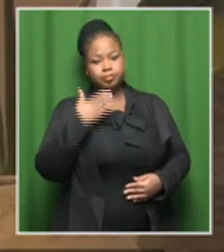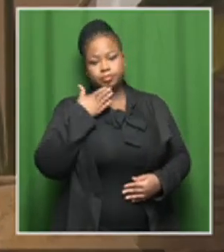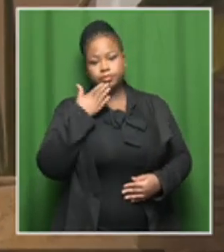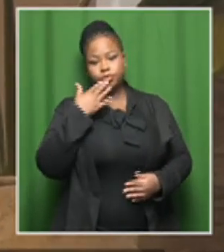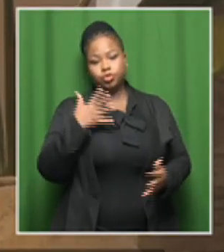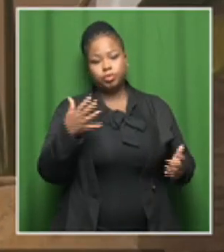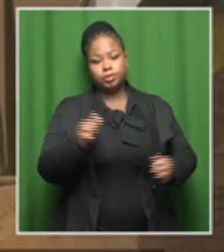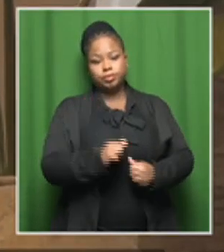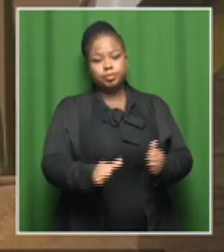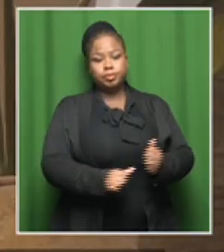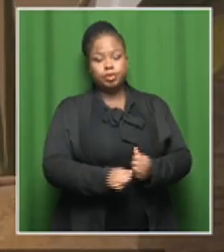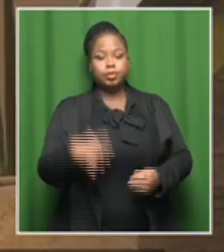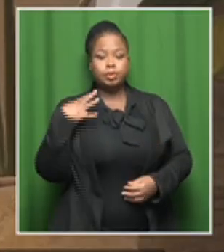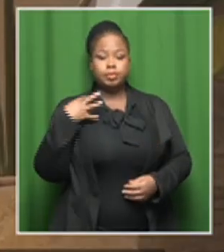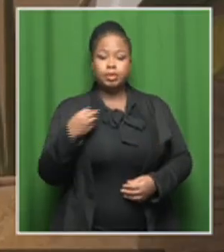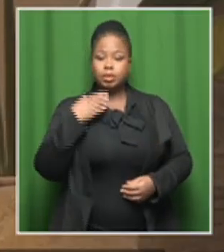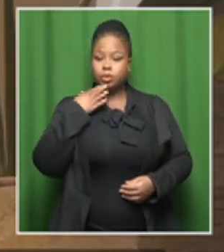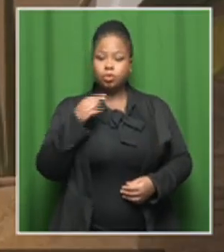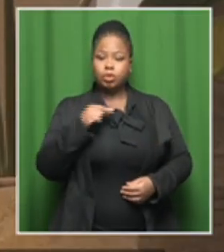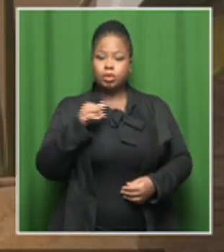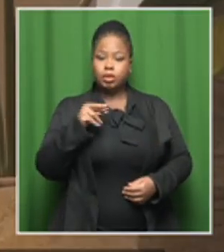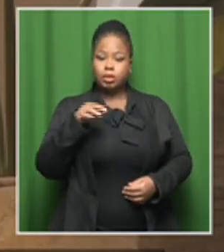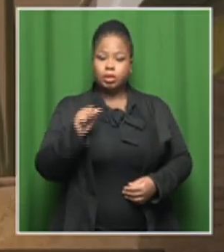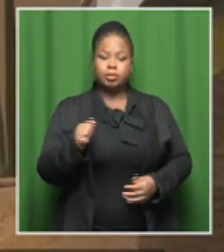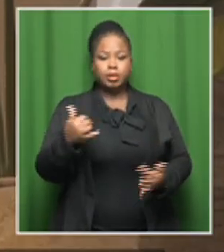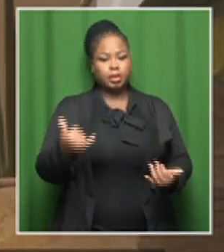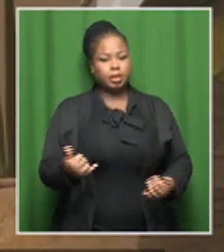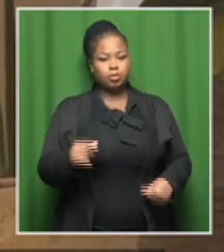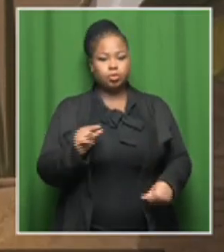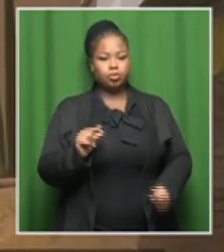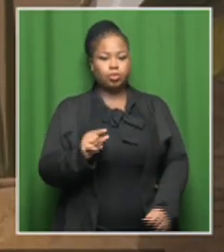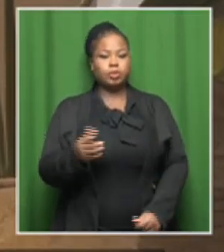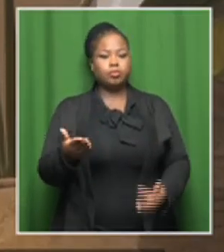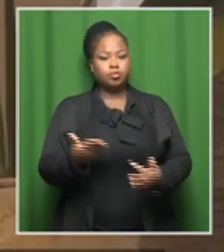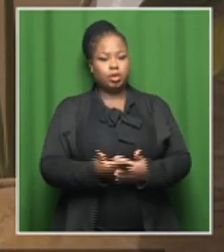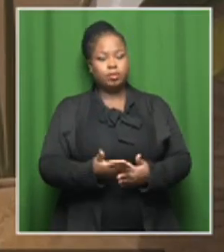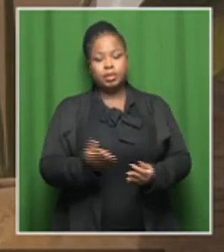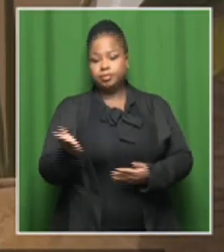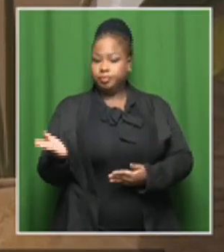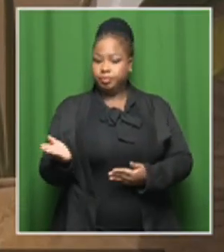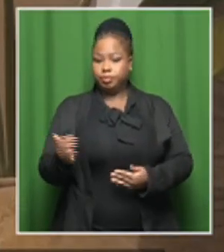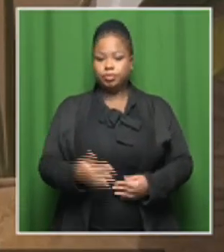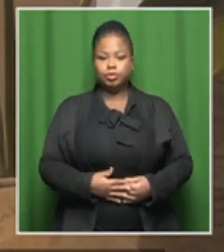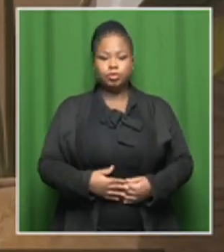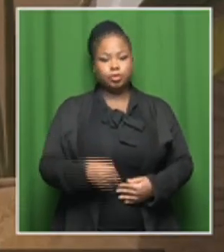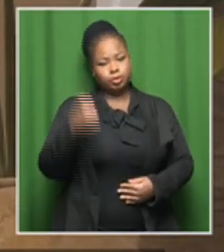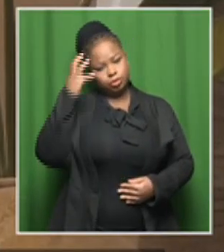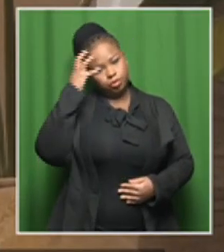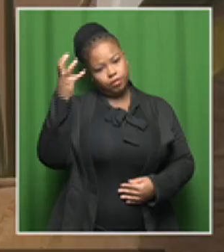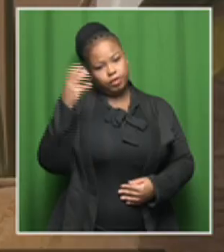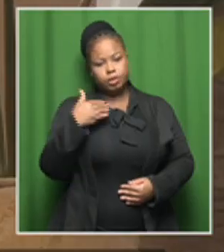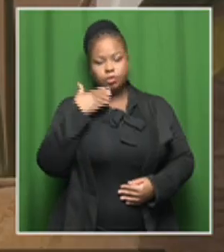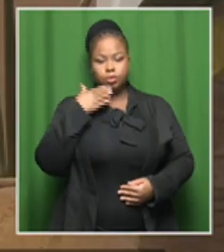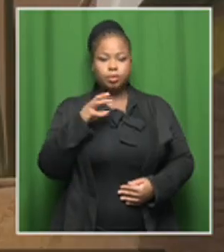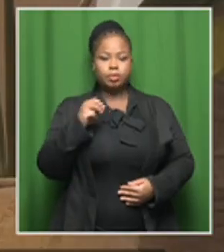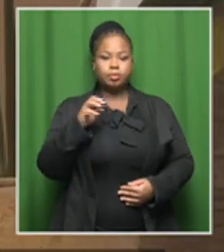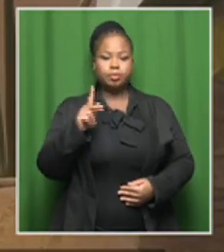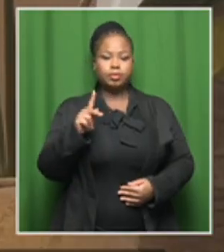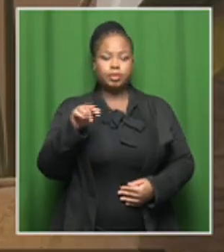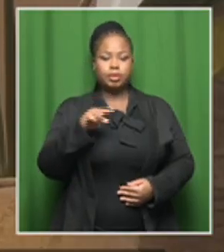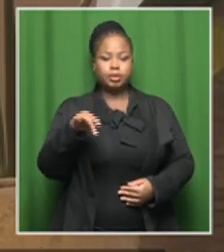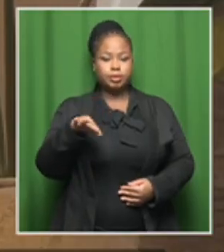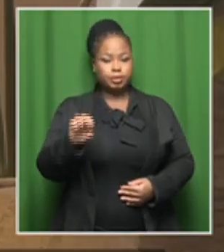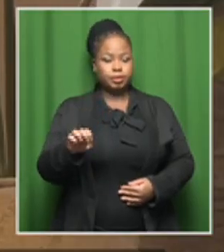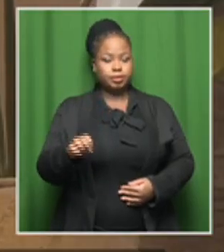Minister Gina, but as we go to this ad break, I want to hand it to Professor Mkise Kwechana,